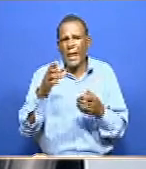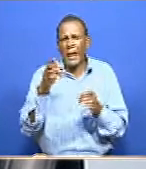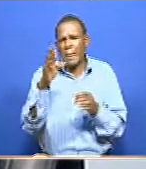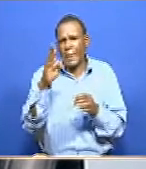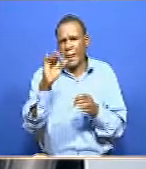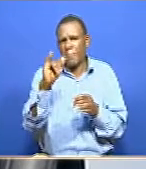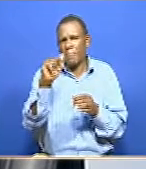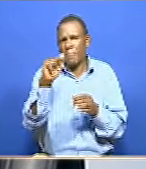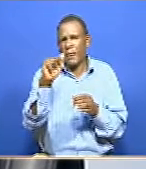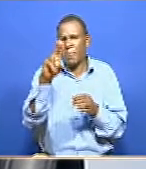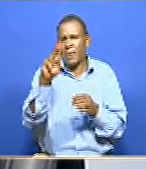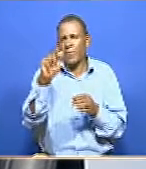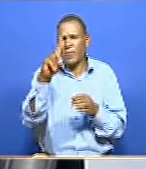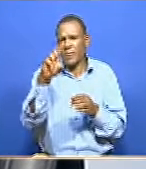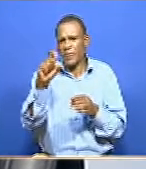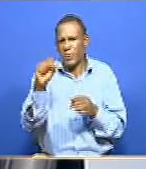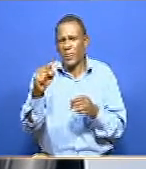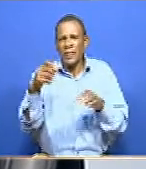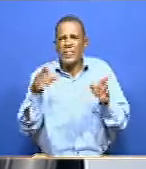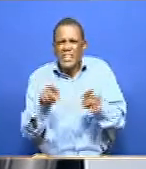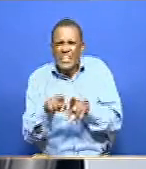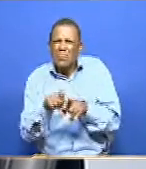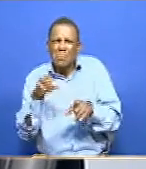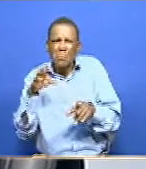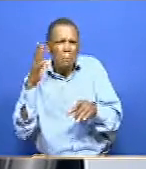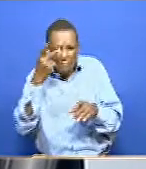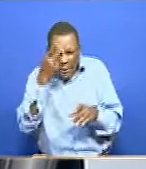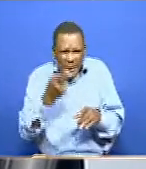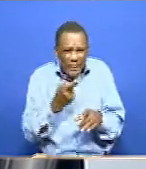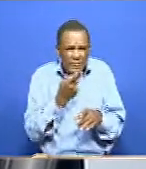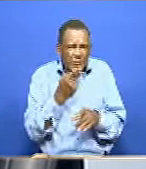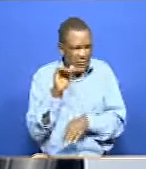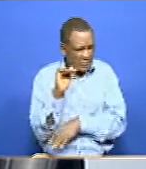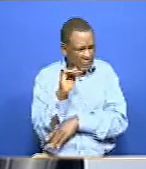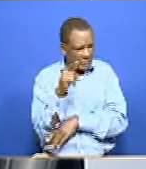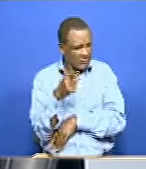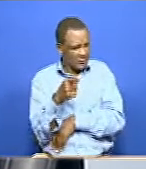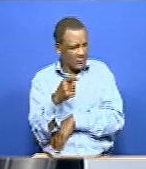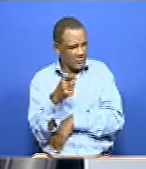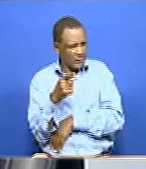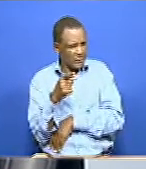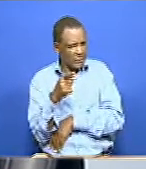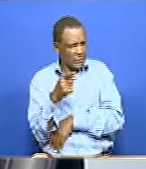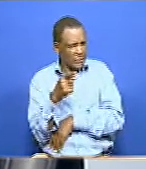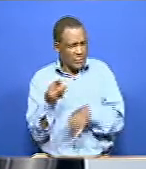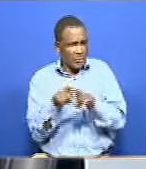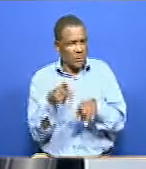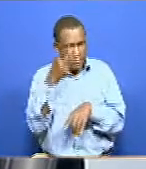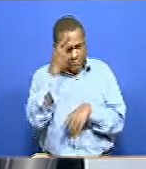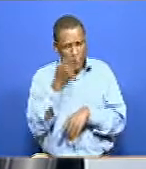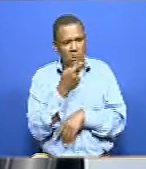those phones? Do they even know? The parents, again, we're, like, telling the parents this time around, it's time that as a parent, you